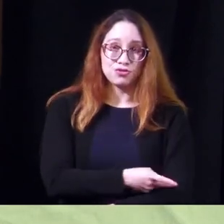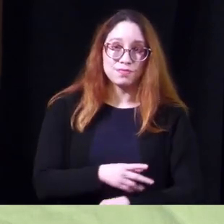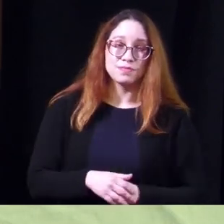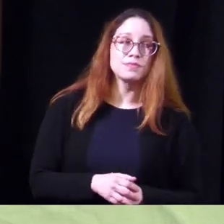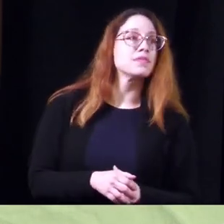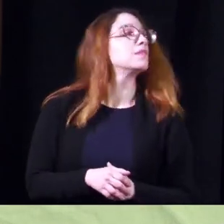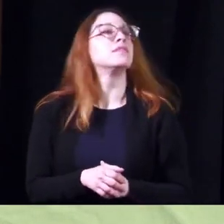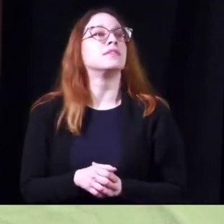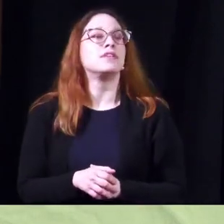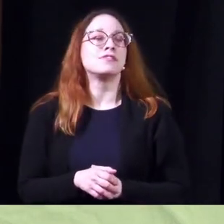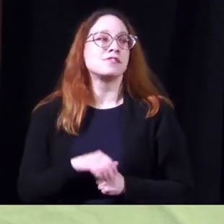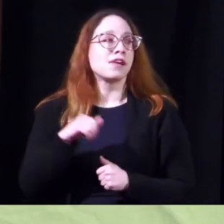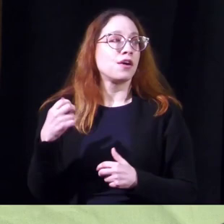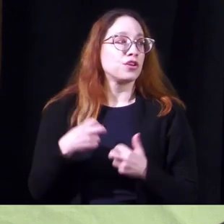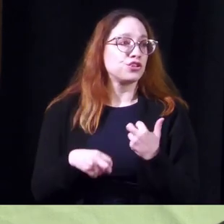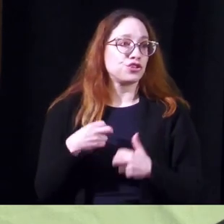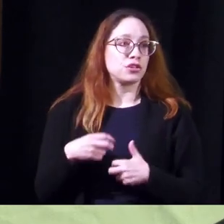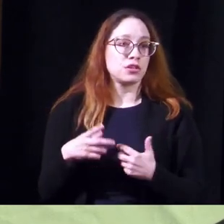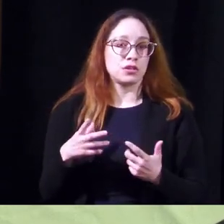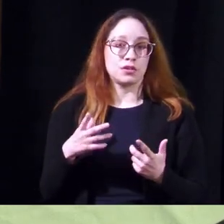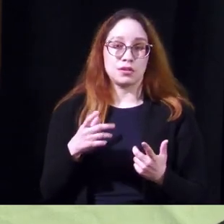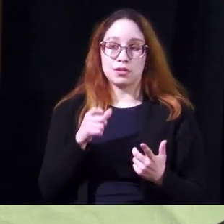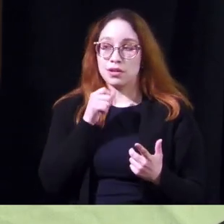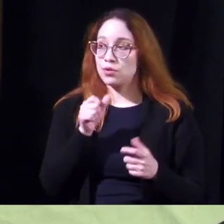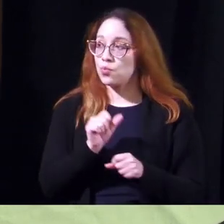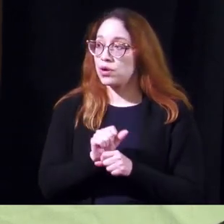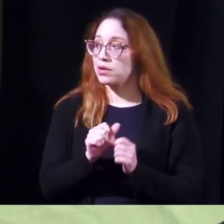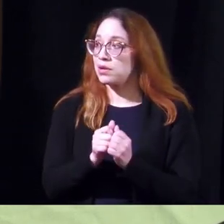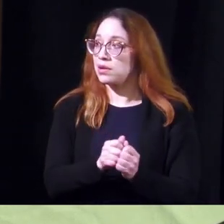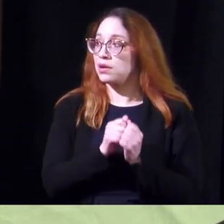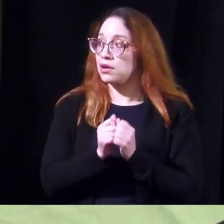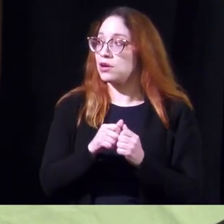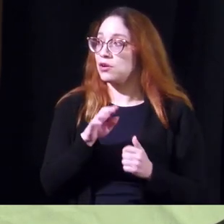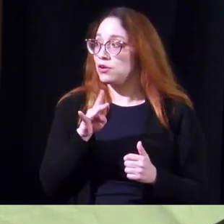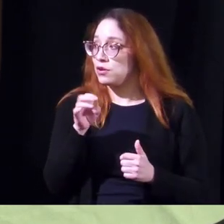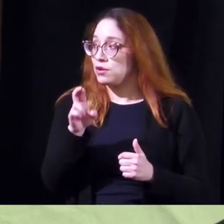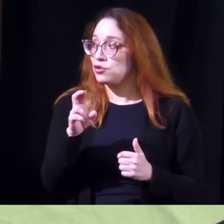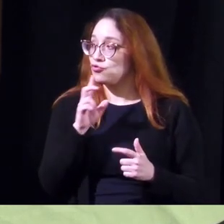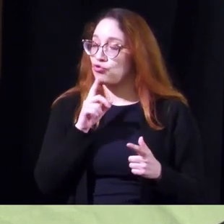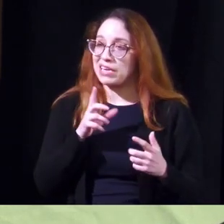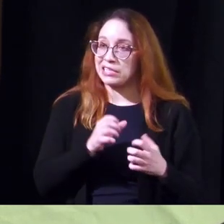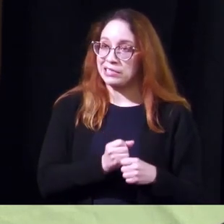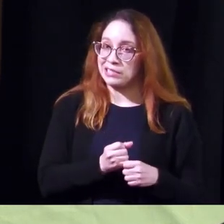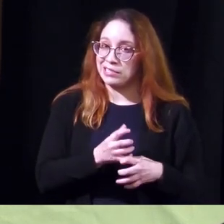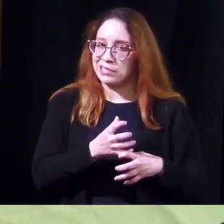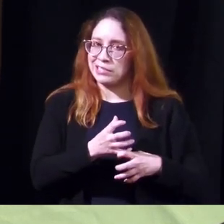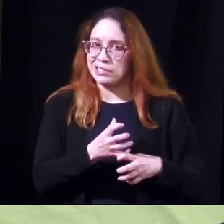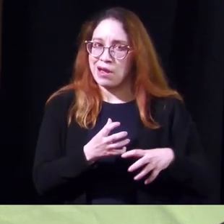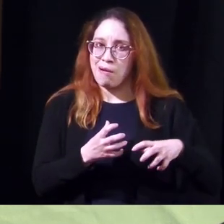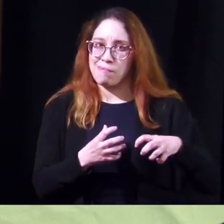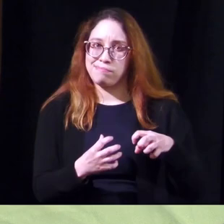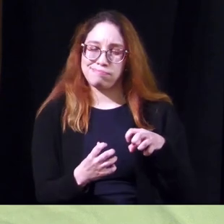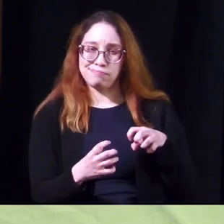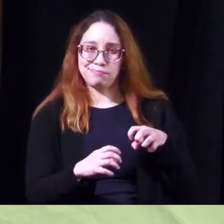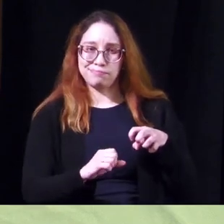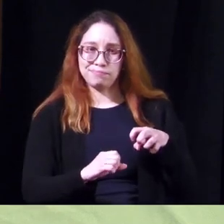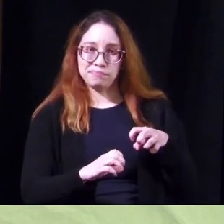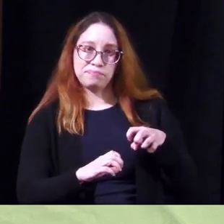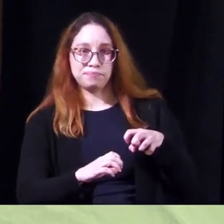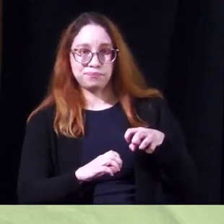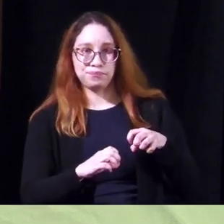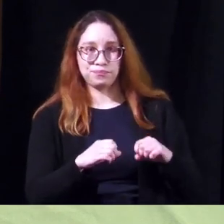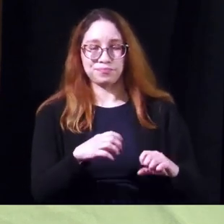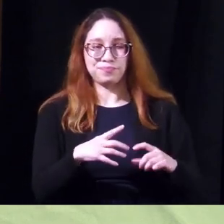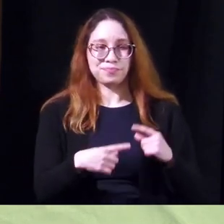other neurological issues when they aren't working together the bladder is trying to contract against a closed outlet and that